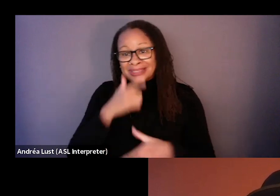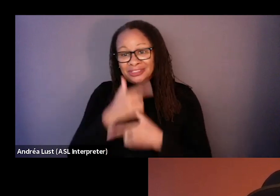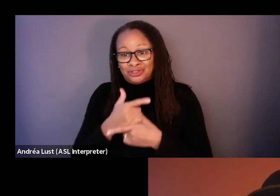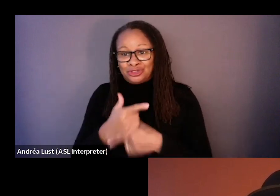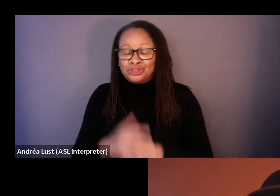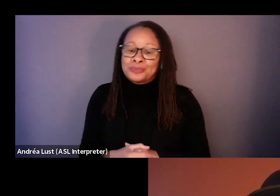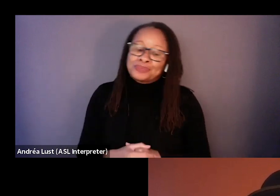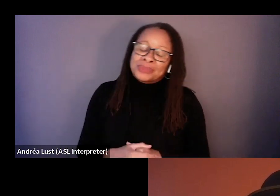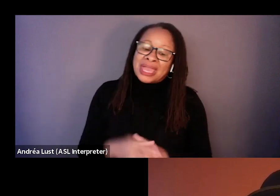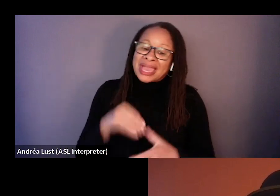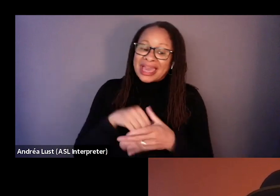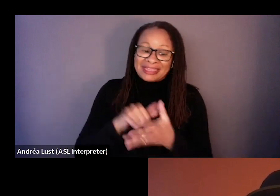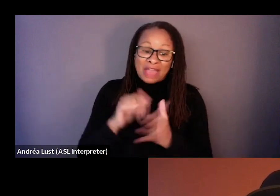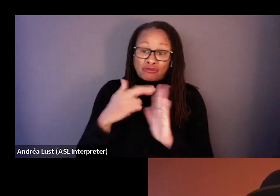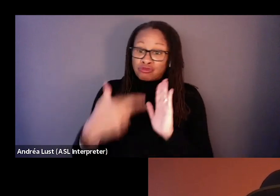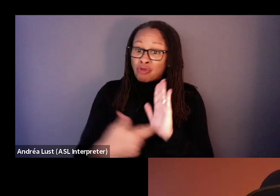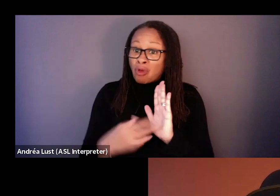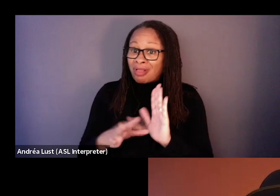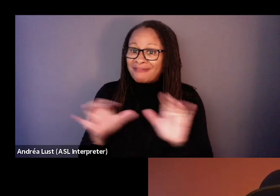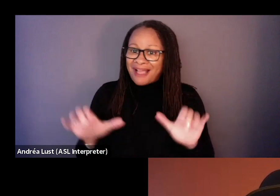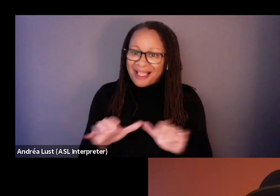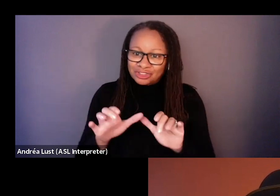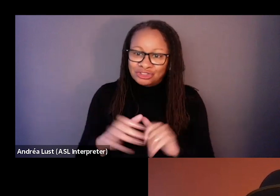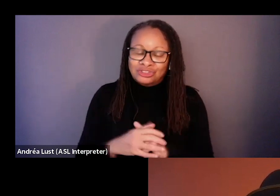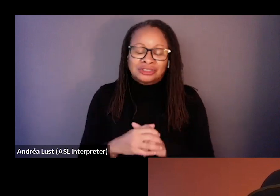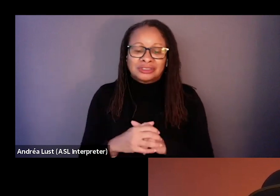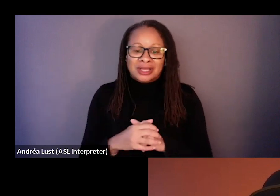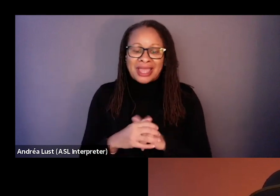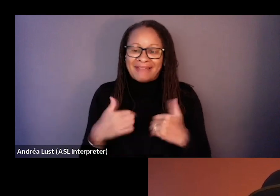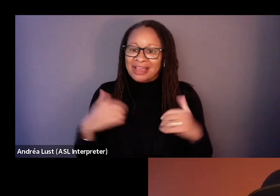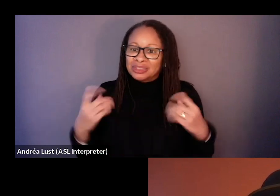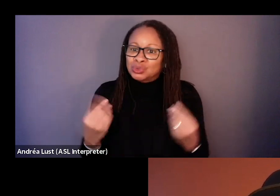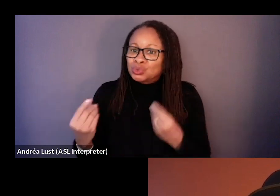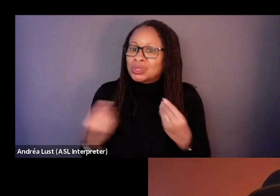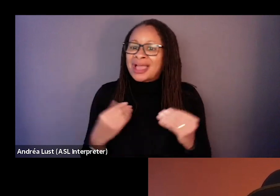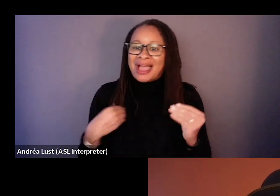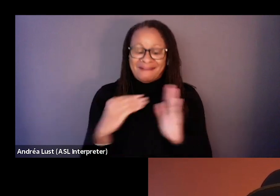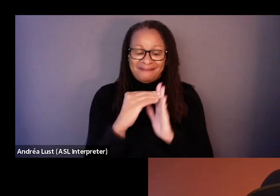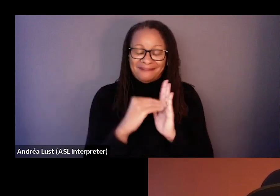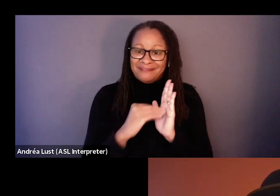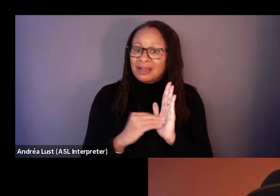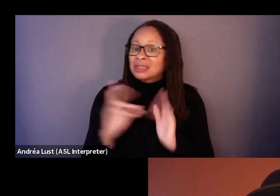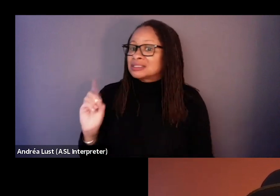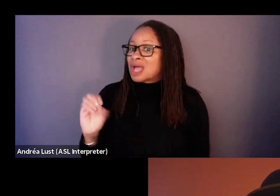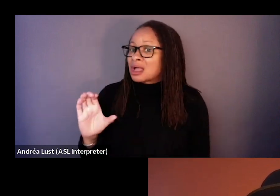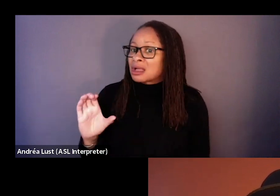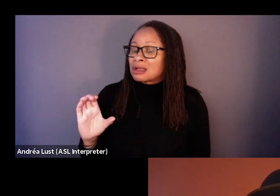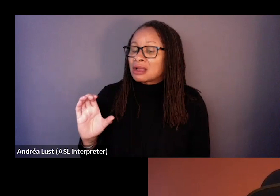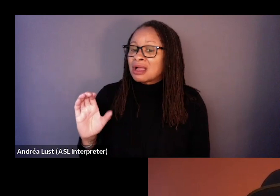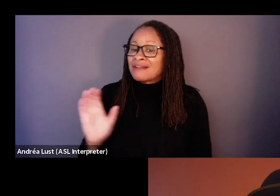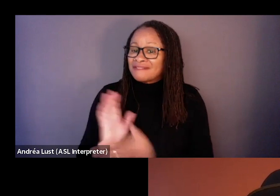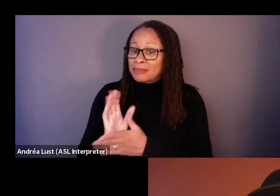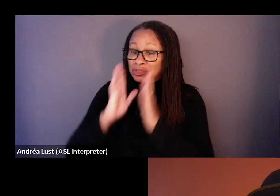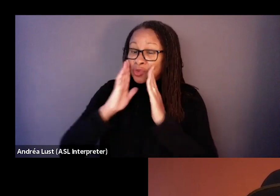in that, in that role of actions, uh, I had this documentary film, which is dealing with time